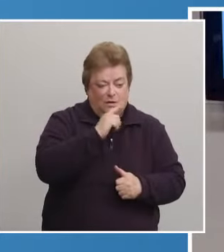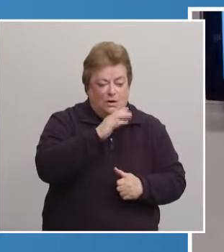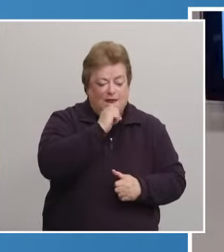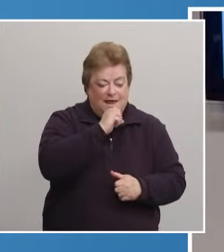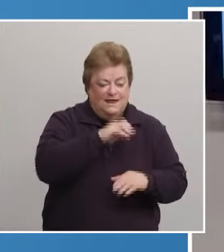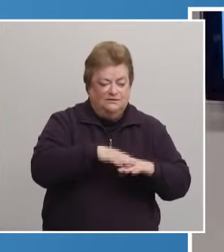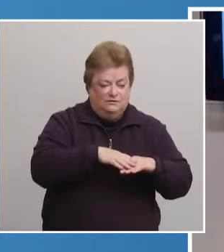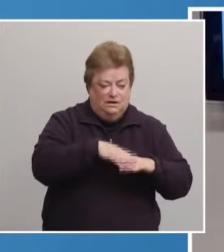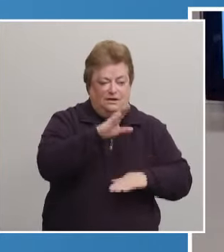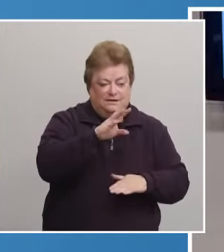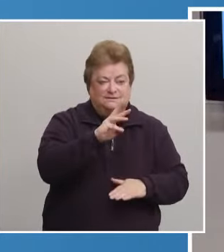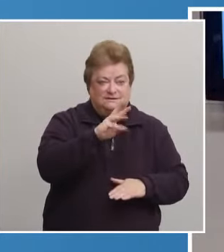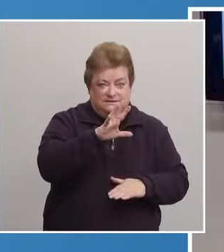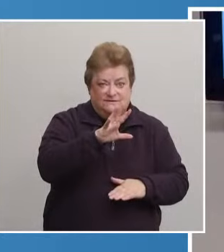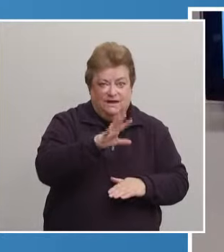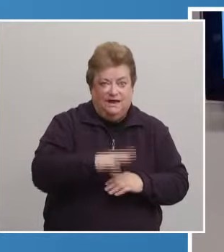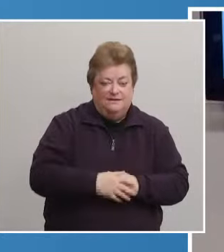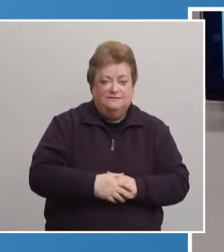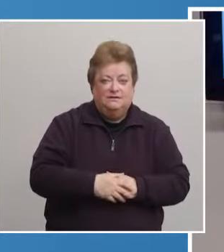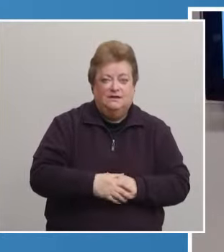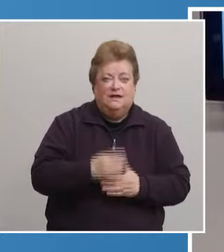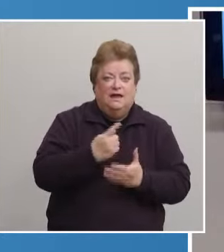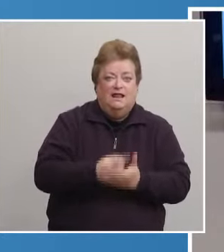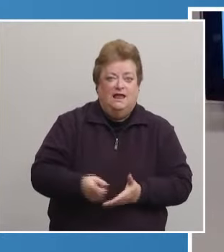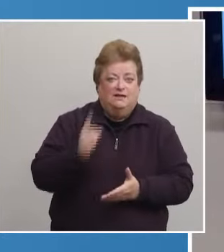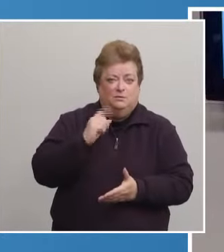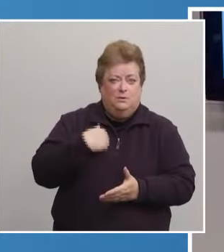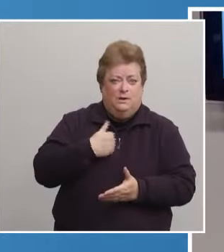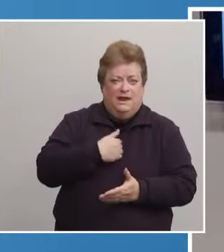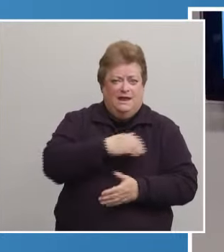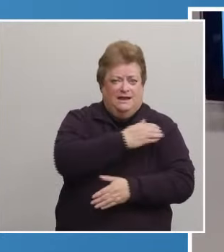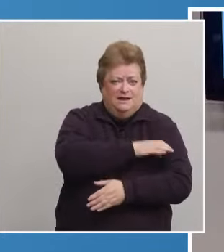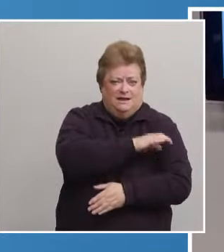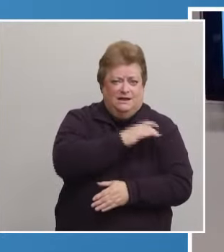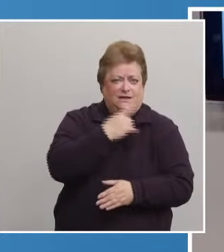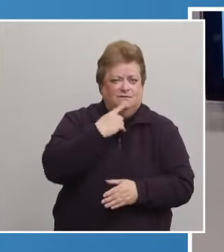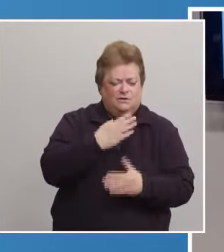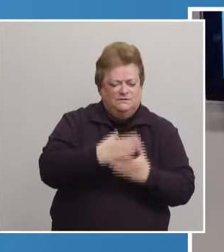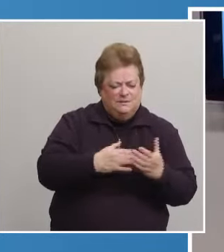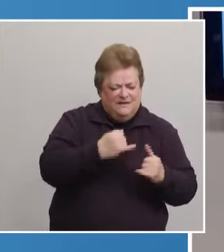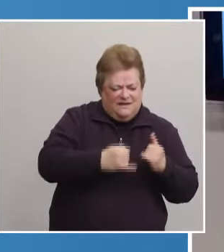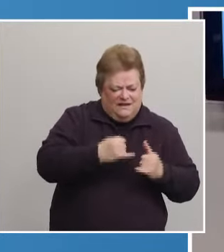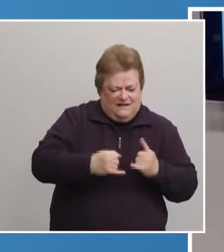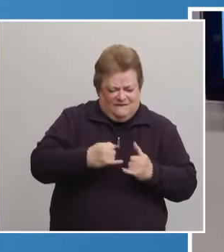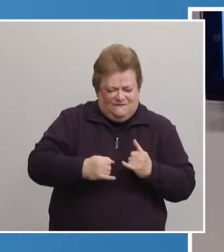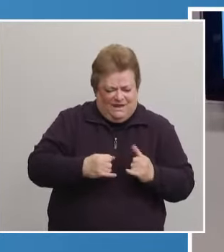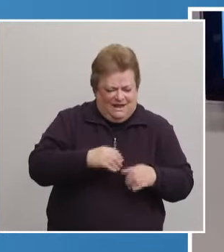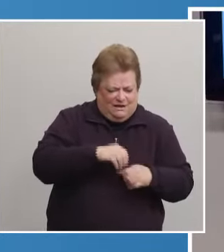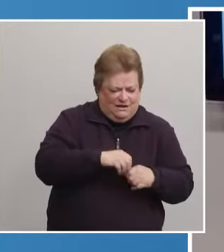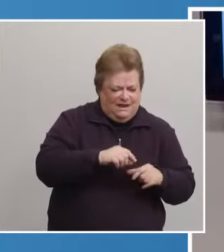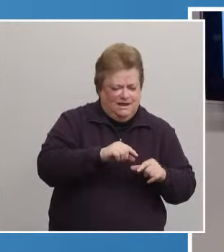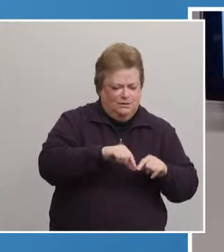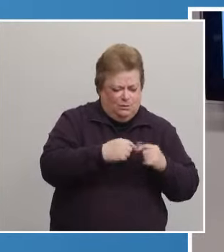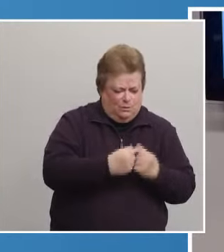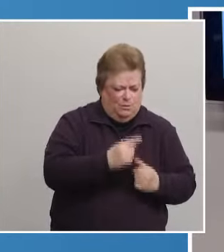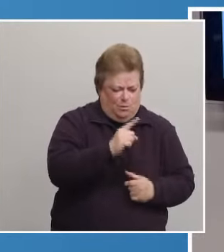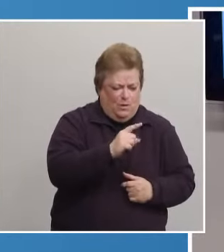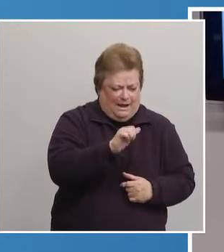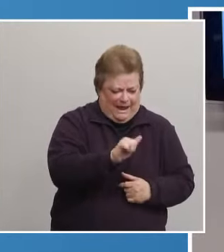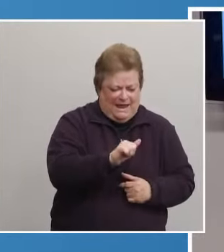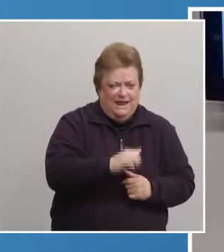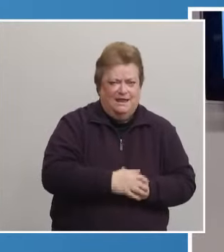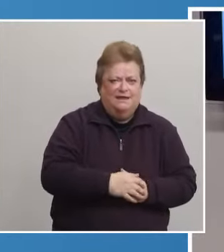65 and older. Last Friday, we held a clinic for some of the final groups of health care providers in phase 1a,